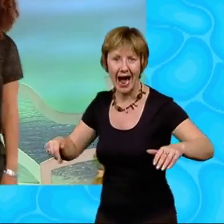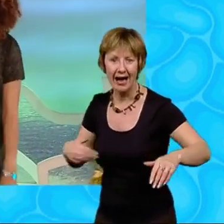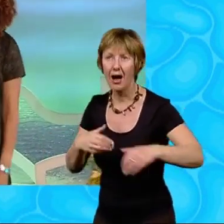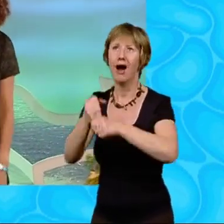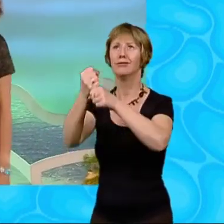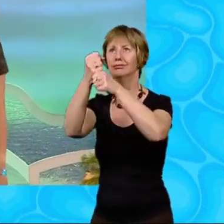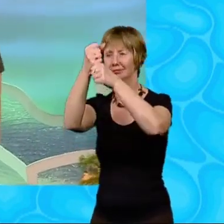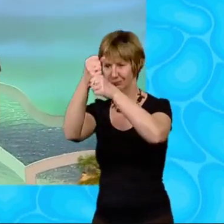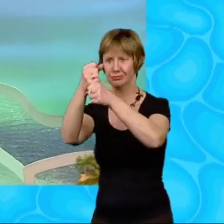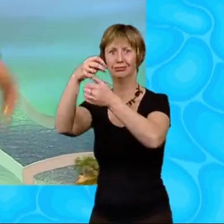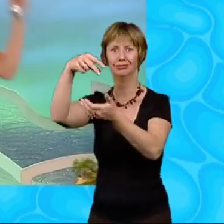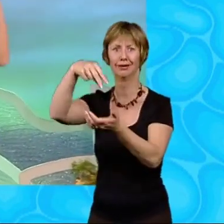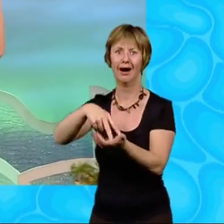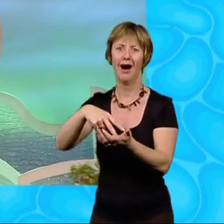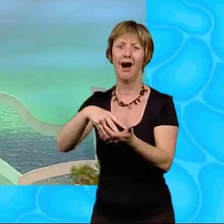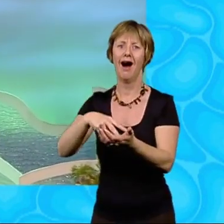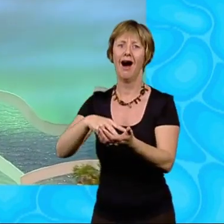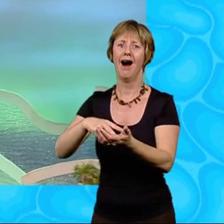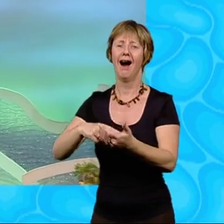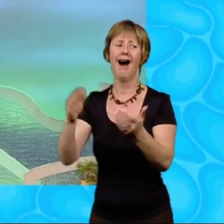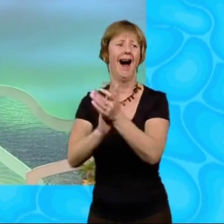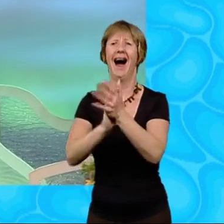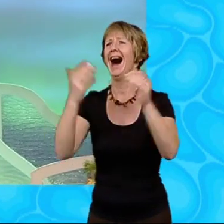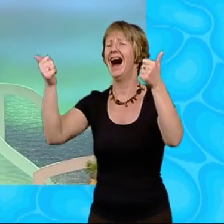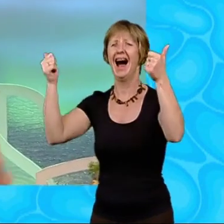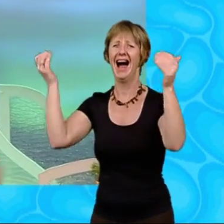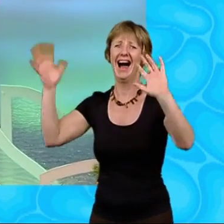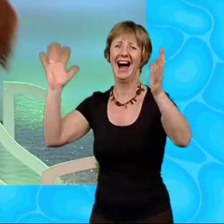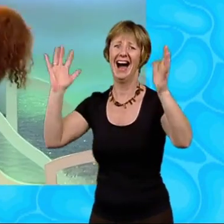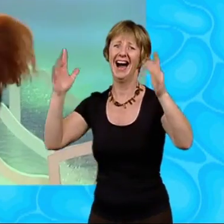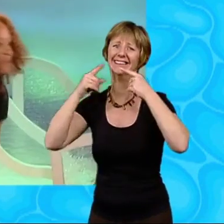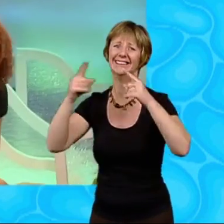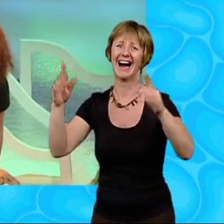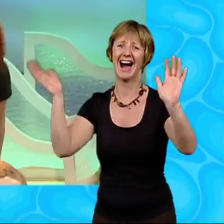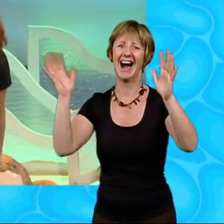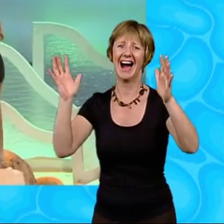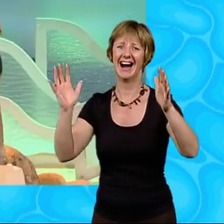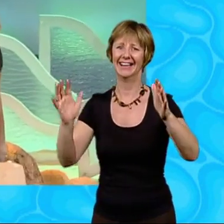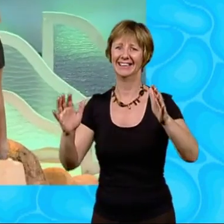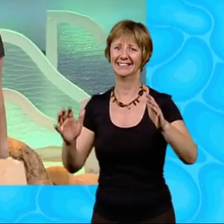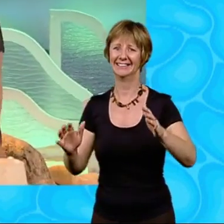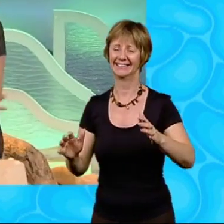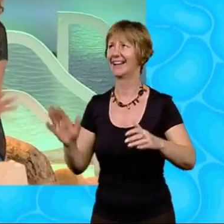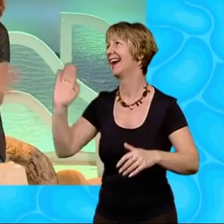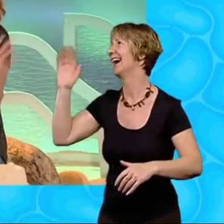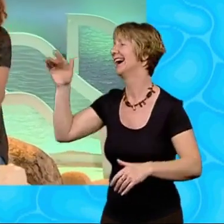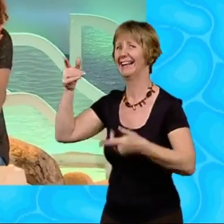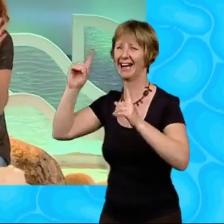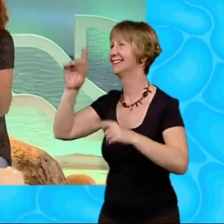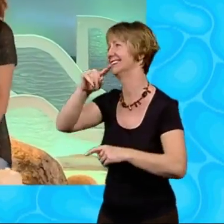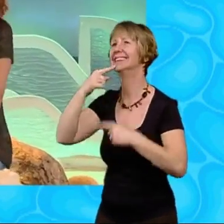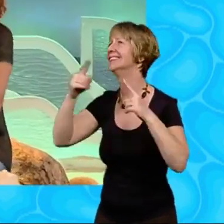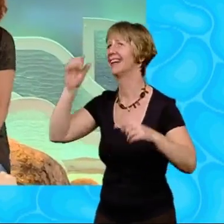ground before she landed herself. Hooray for Miss Porter! the class cheered. Mrs Spratt, wasn't Miss Porter